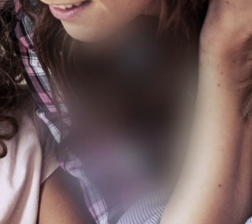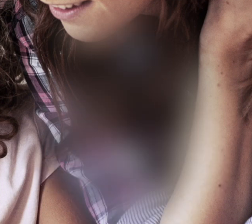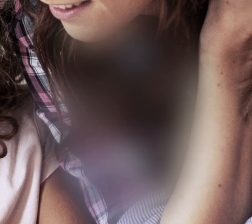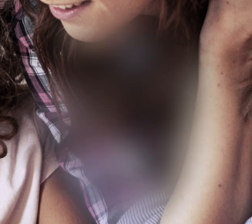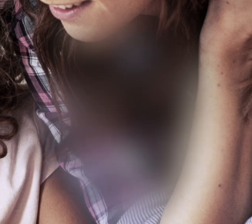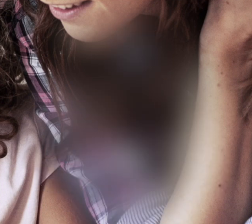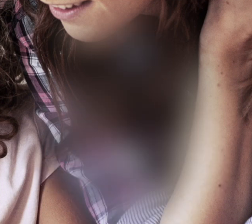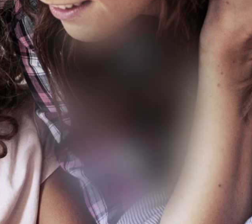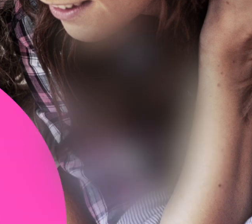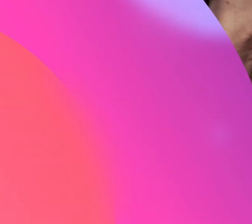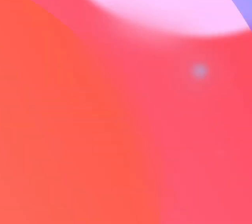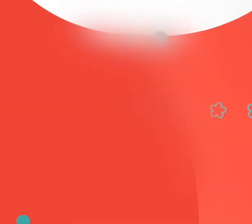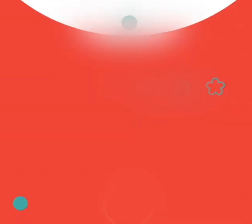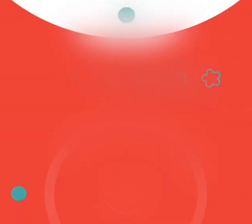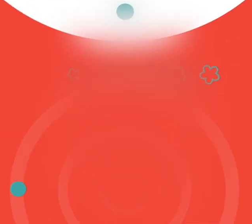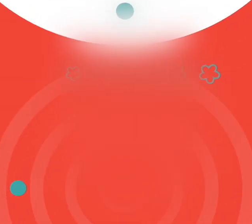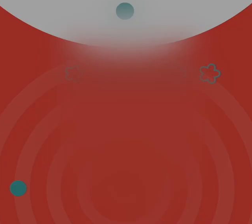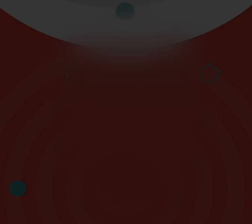Thank Thank